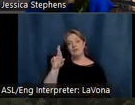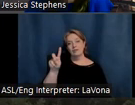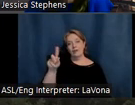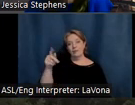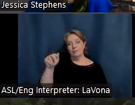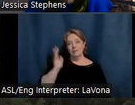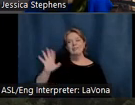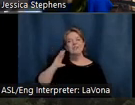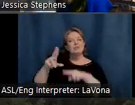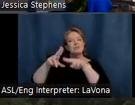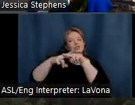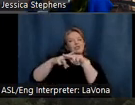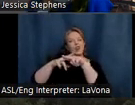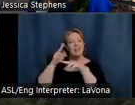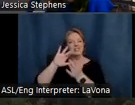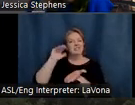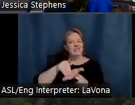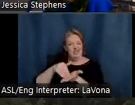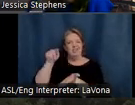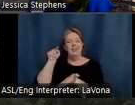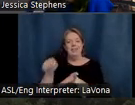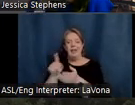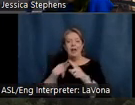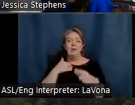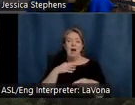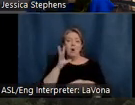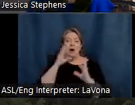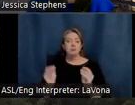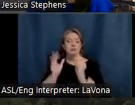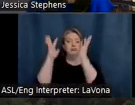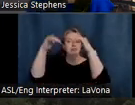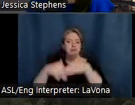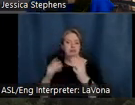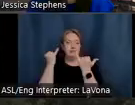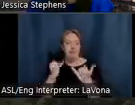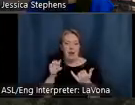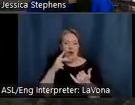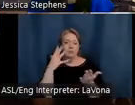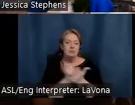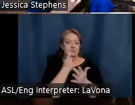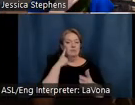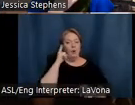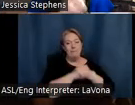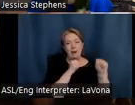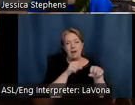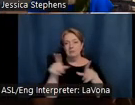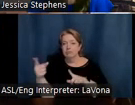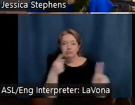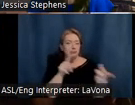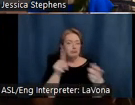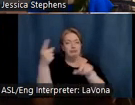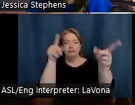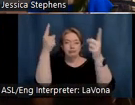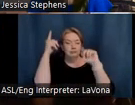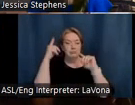hub, or set off on a bike along the city's many, many paved trails. When you're ready to do some more exploring,